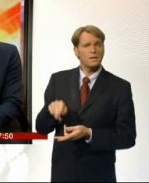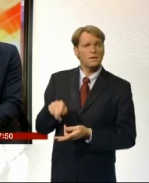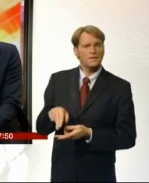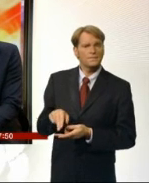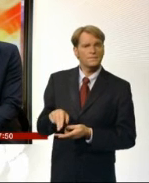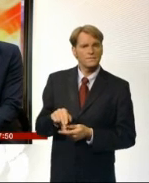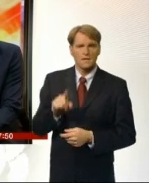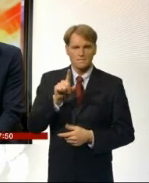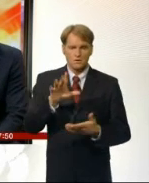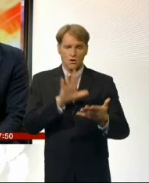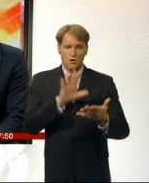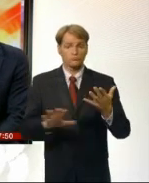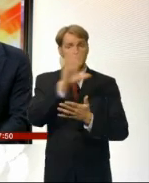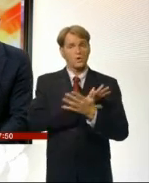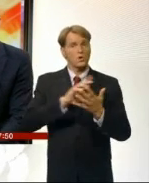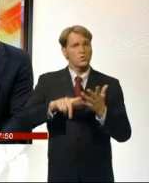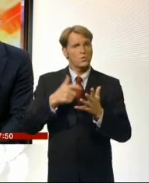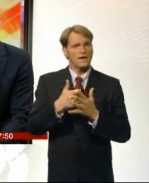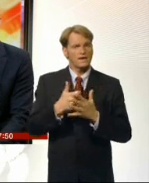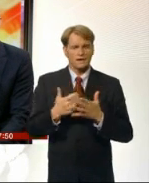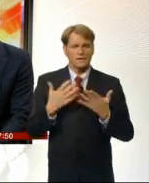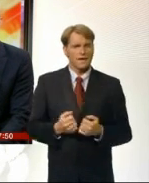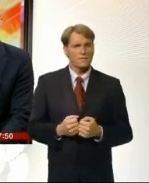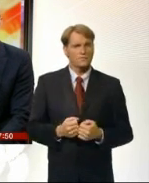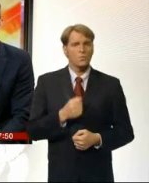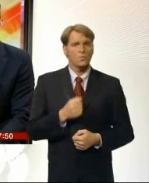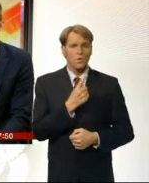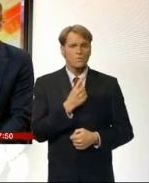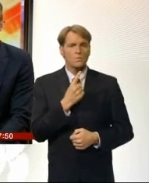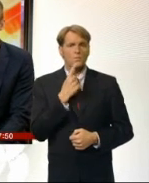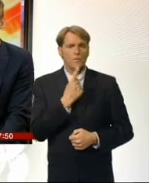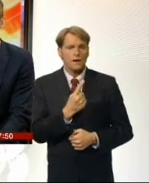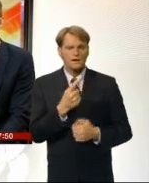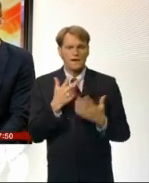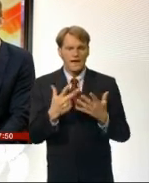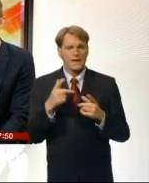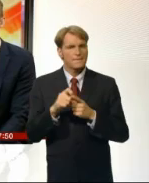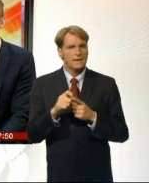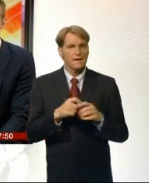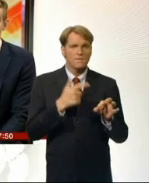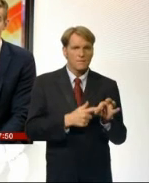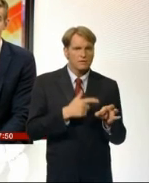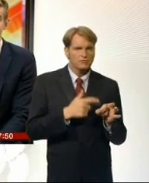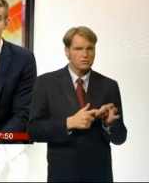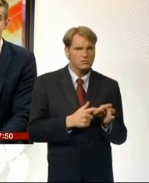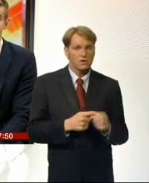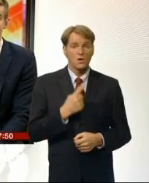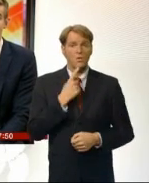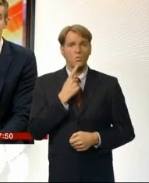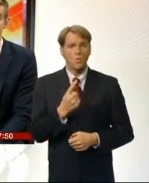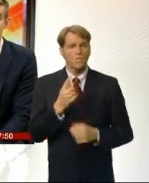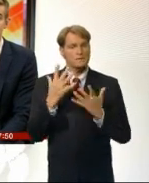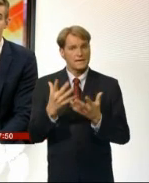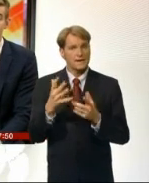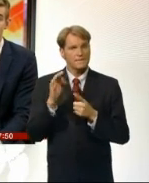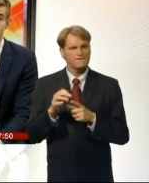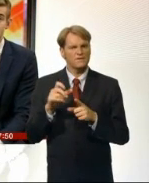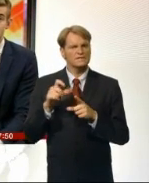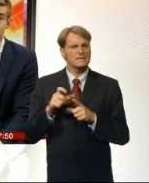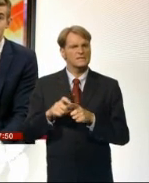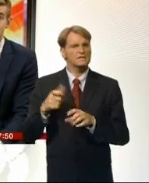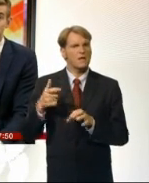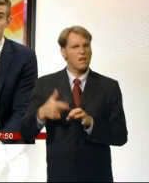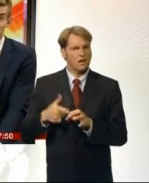the country but on average it's about 108 pence a litre for petrol and it's 110 pence a litre for diesel. Now the